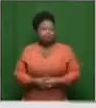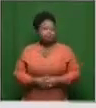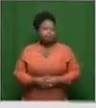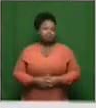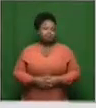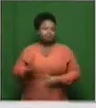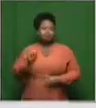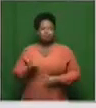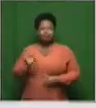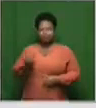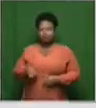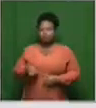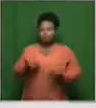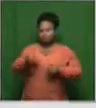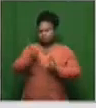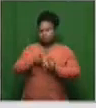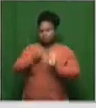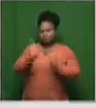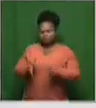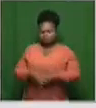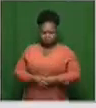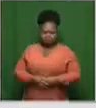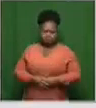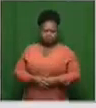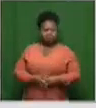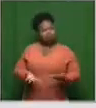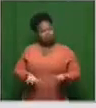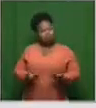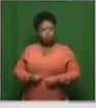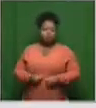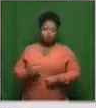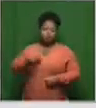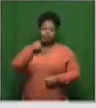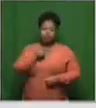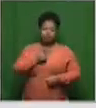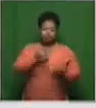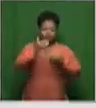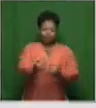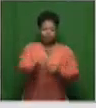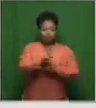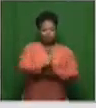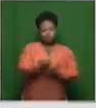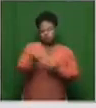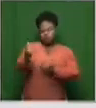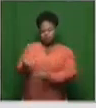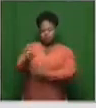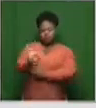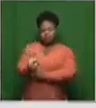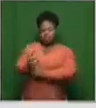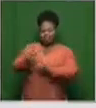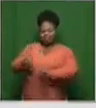we have participated in those. And those have been what we call either phase two or phase three studies. So